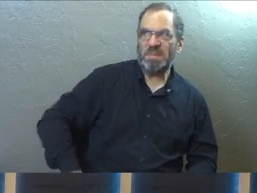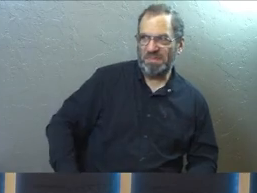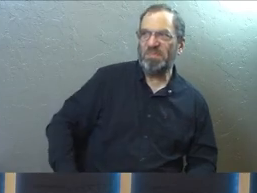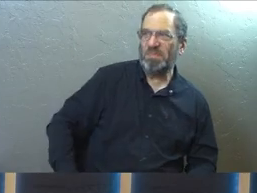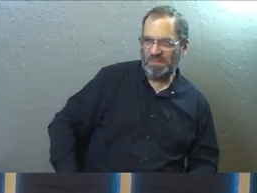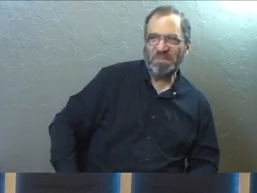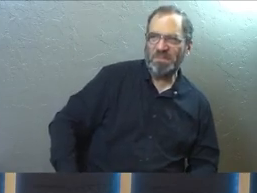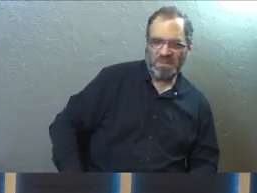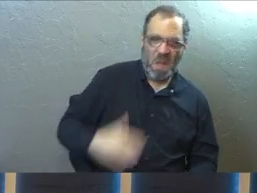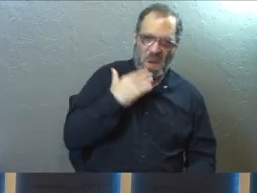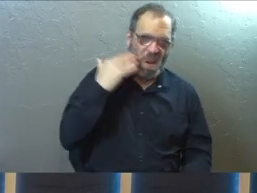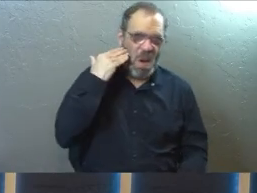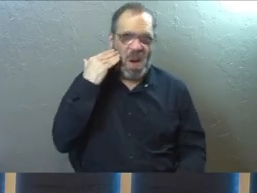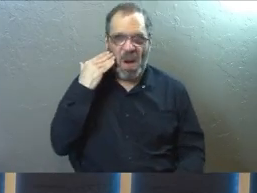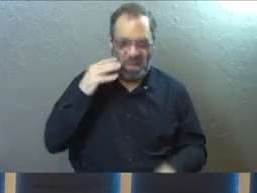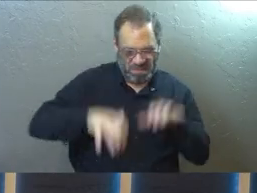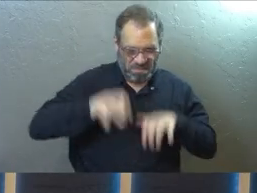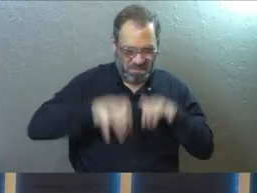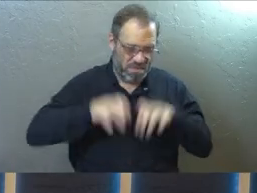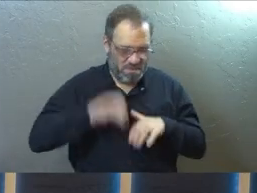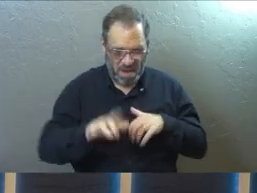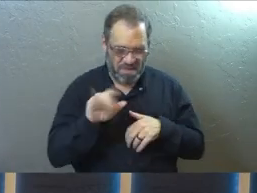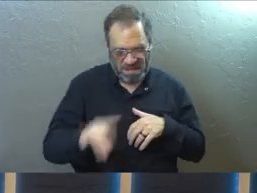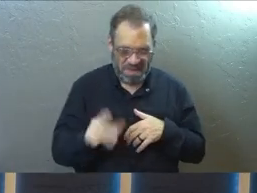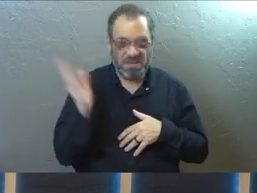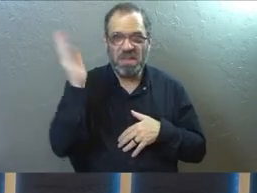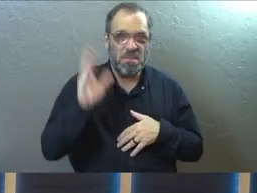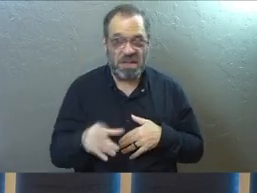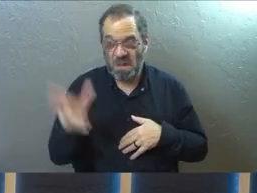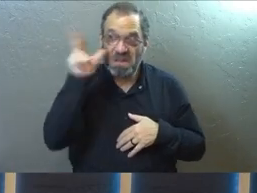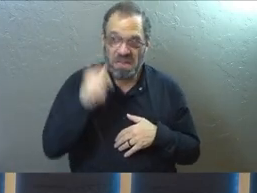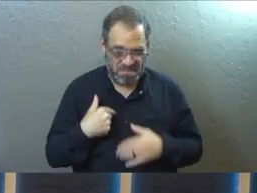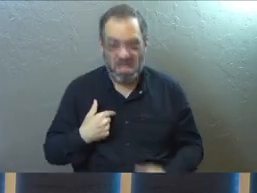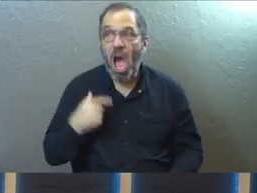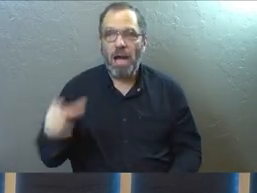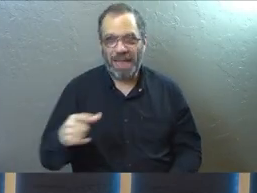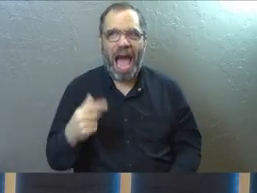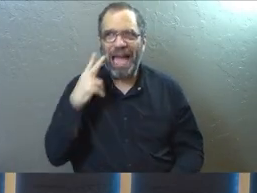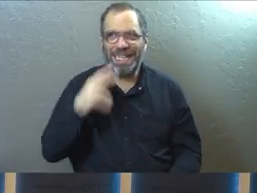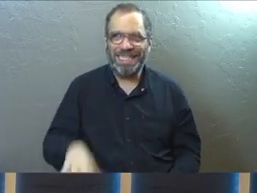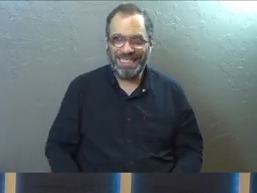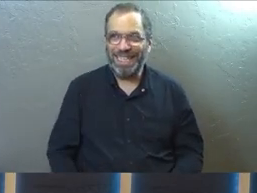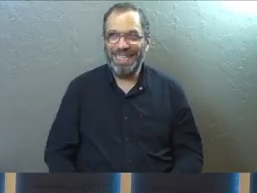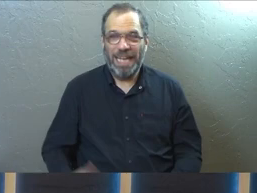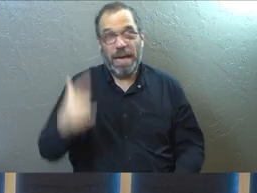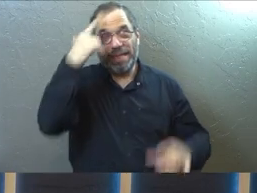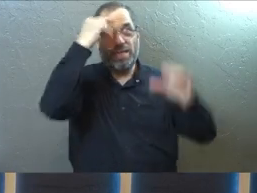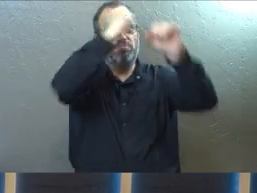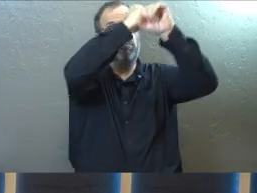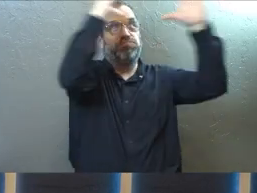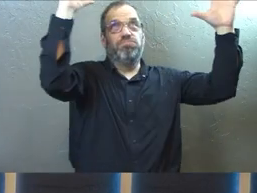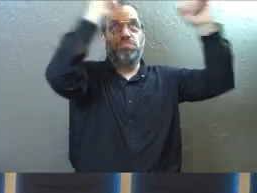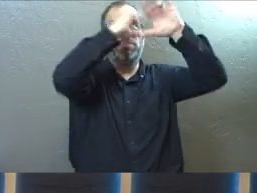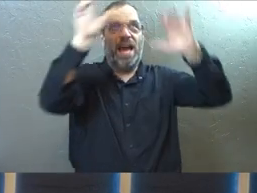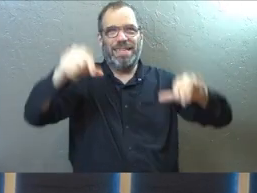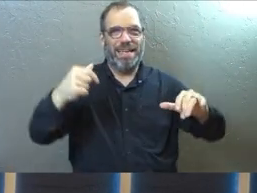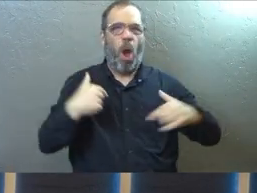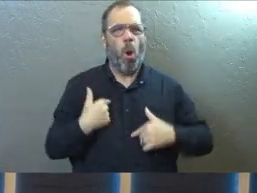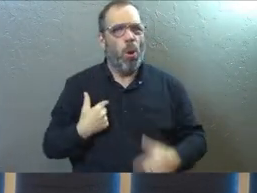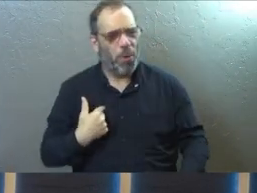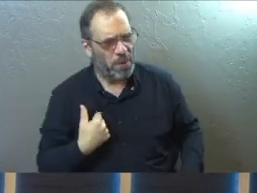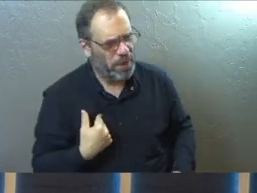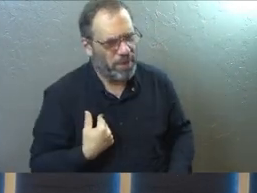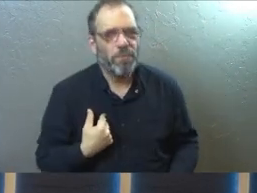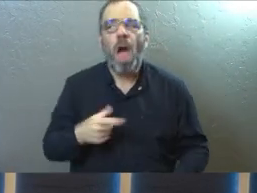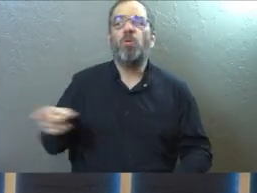And I'm going to go right home and send them the link to the message because I could see their faces in my mind right now. They really need it. Not me.